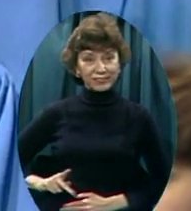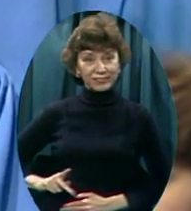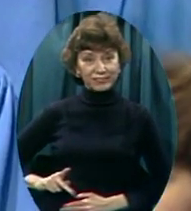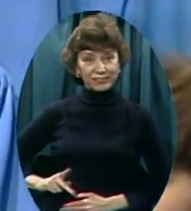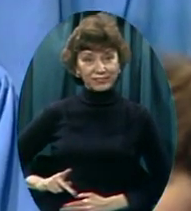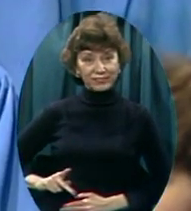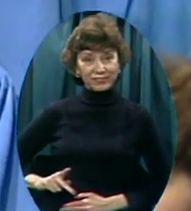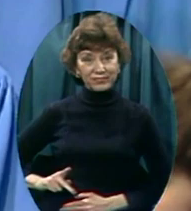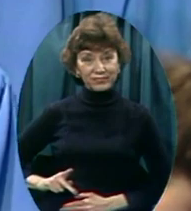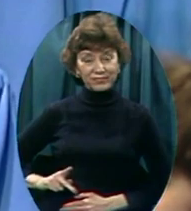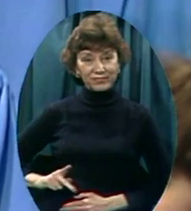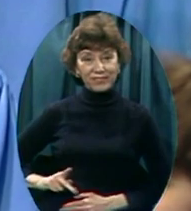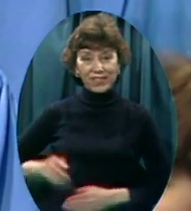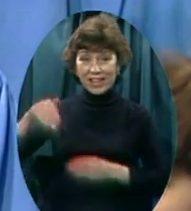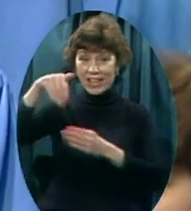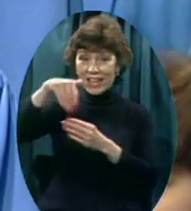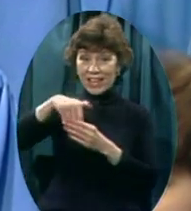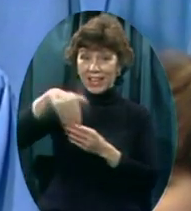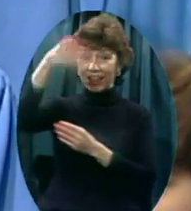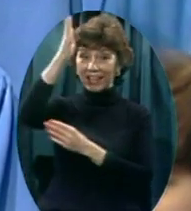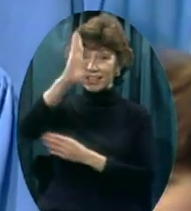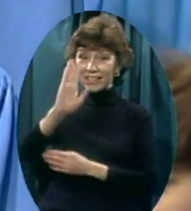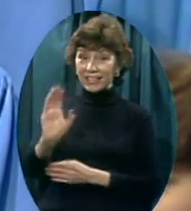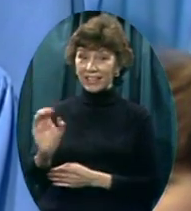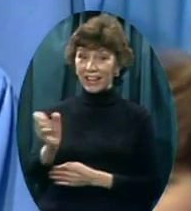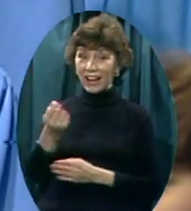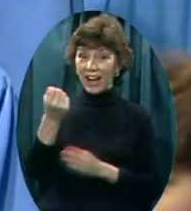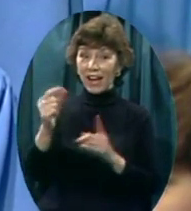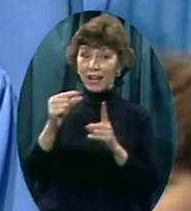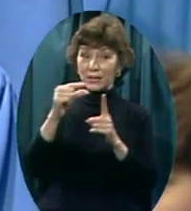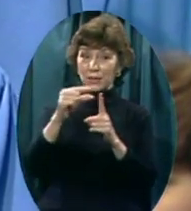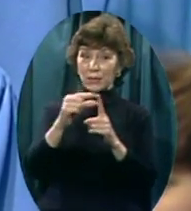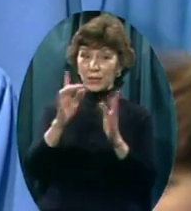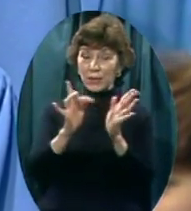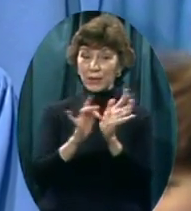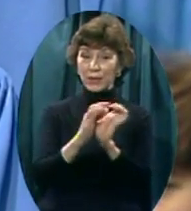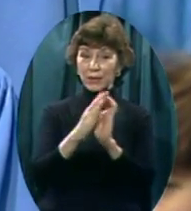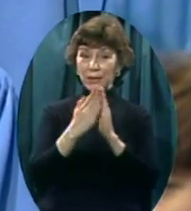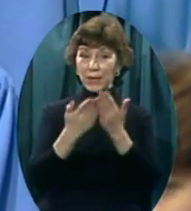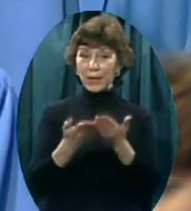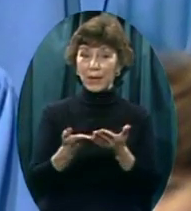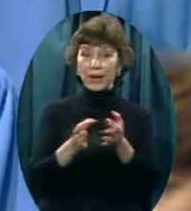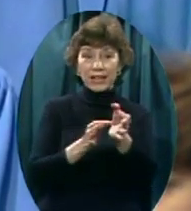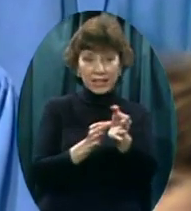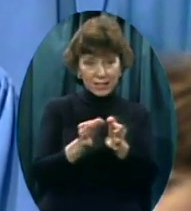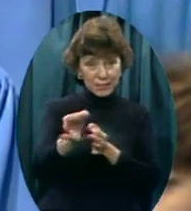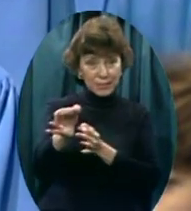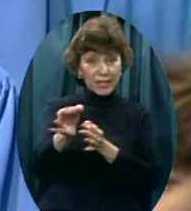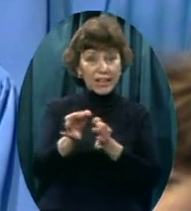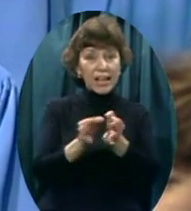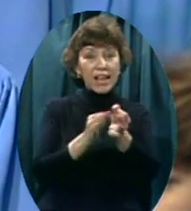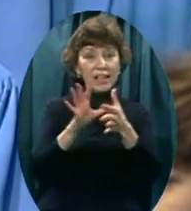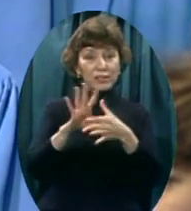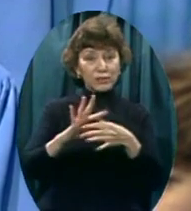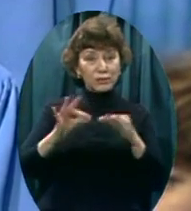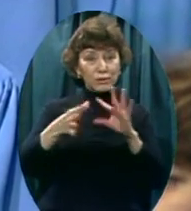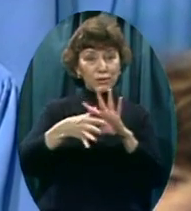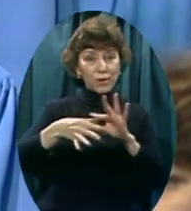In God's word he stole the story,